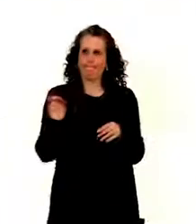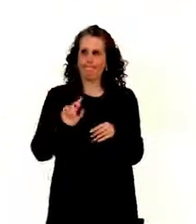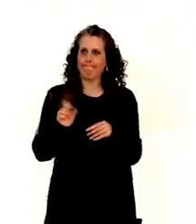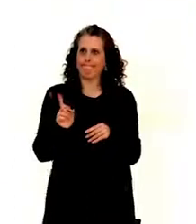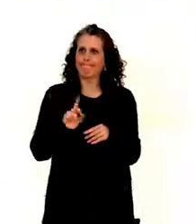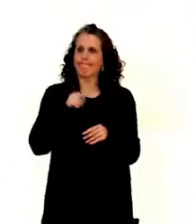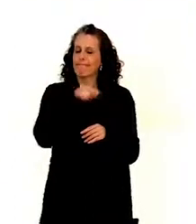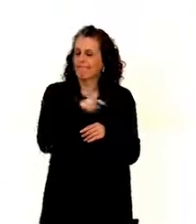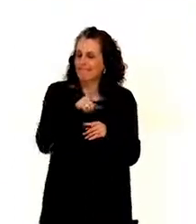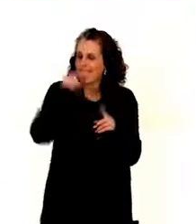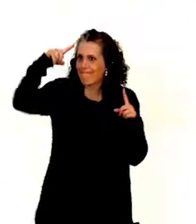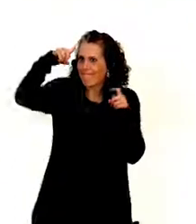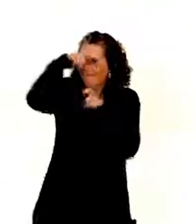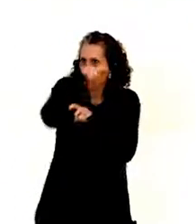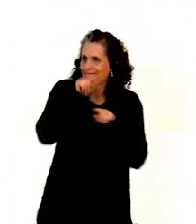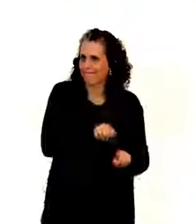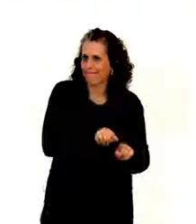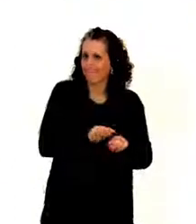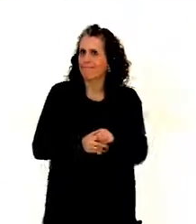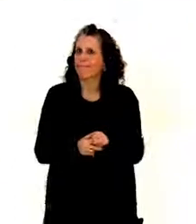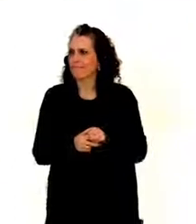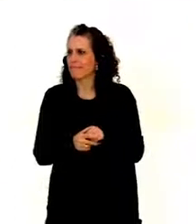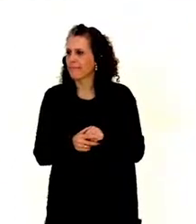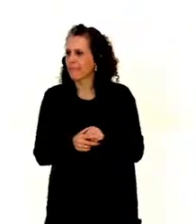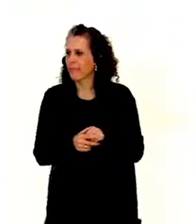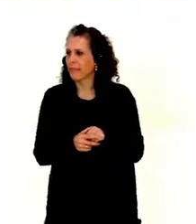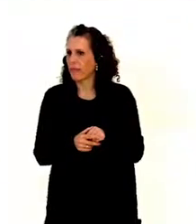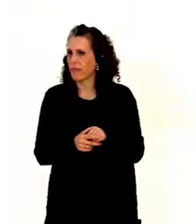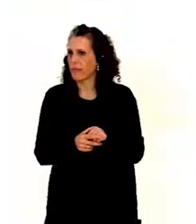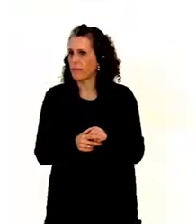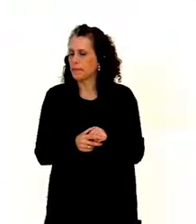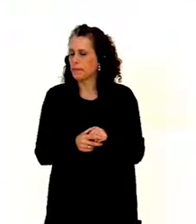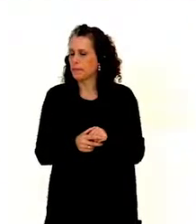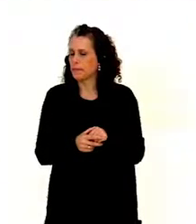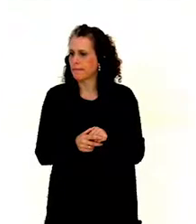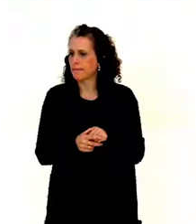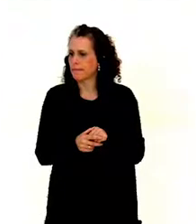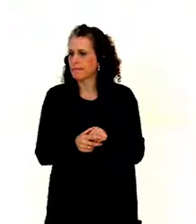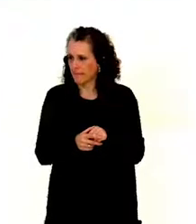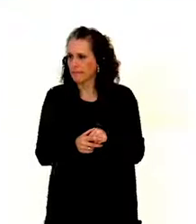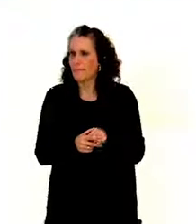Those, there is, that border is not so clear.